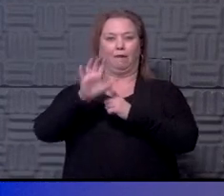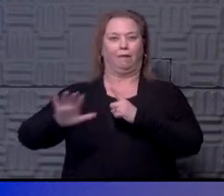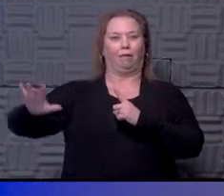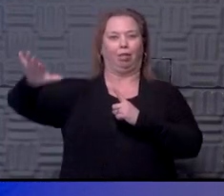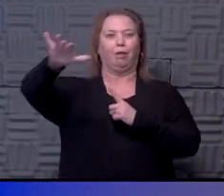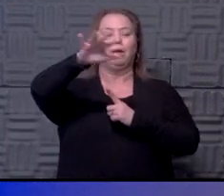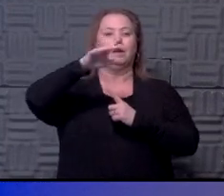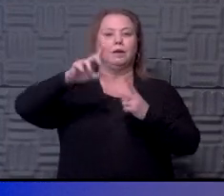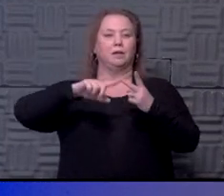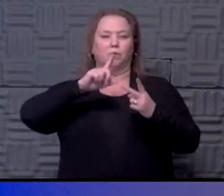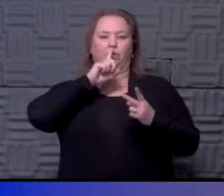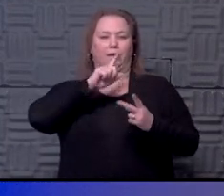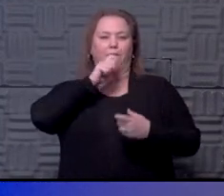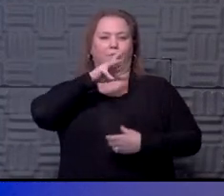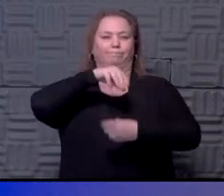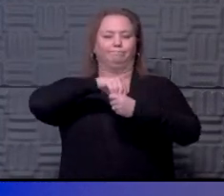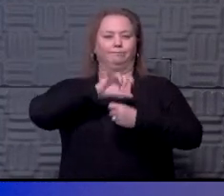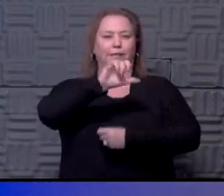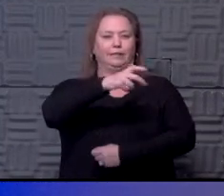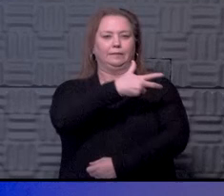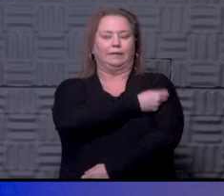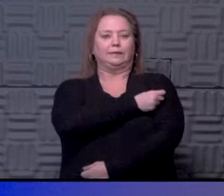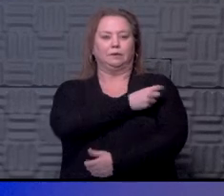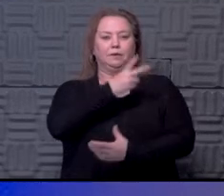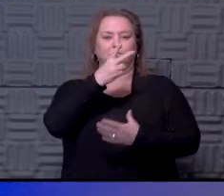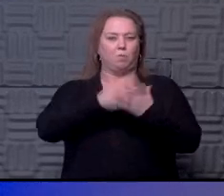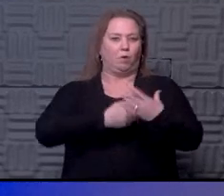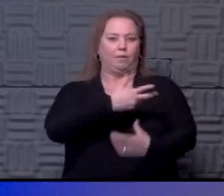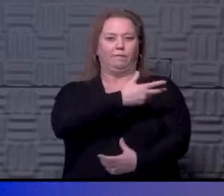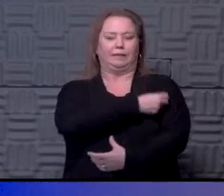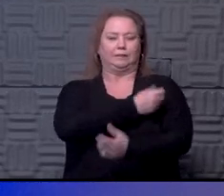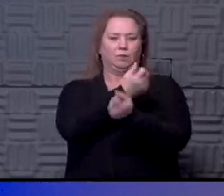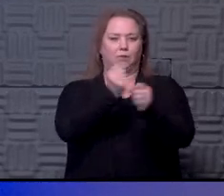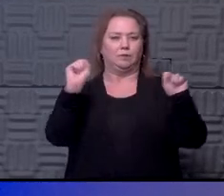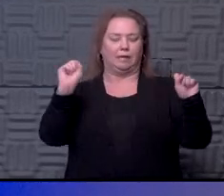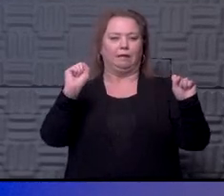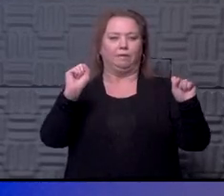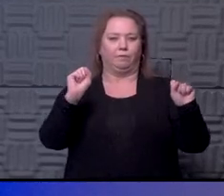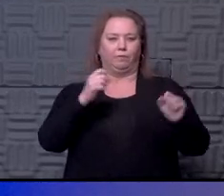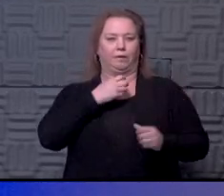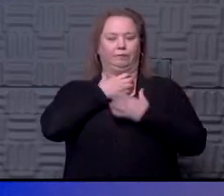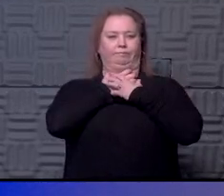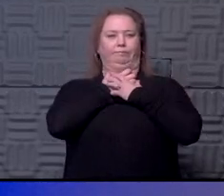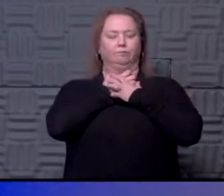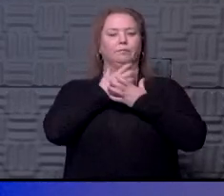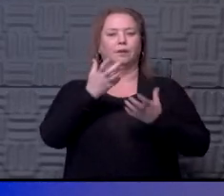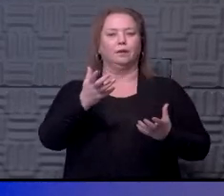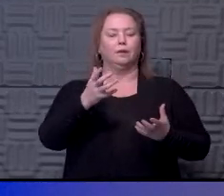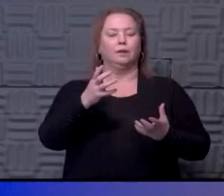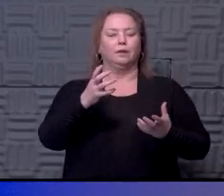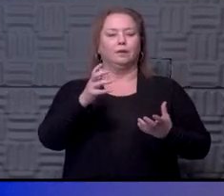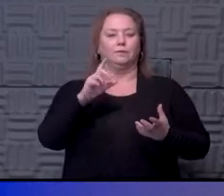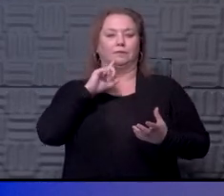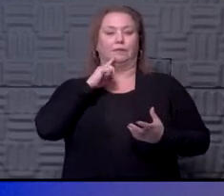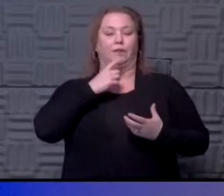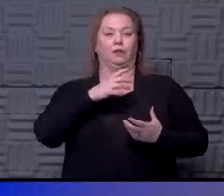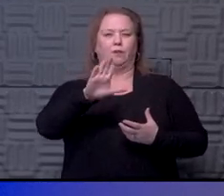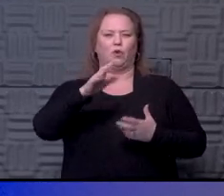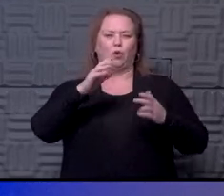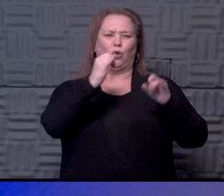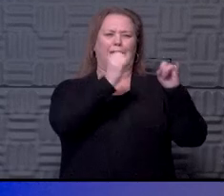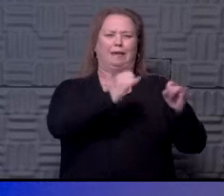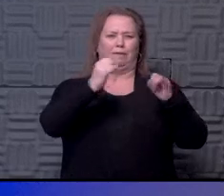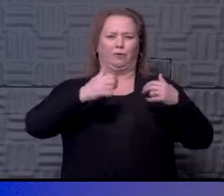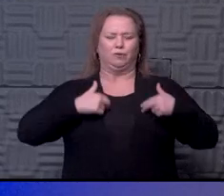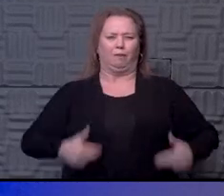really don't play a part in this. So both of these vaccines are going to be safe, but you know, for your individual health, please talk